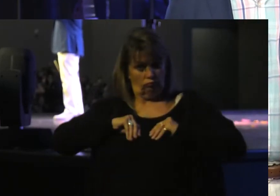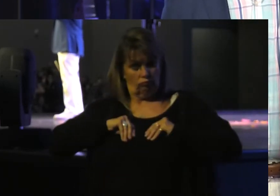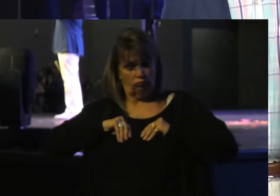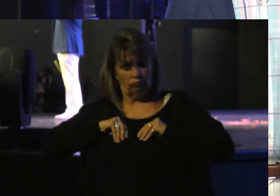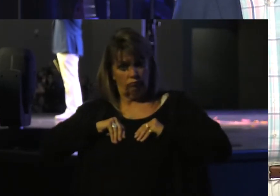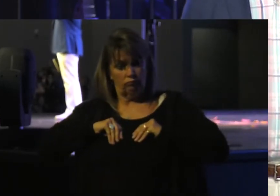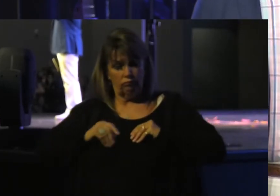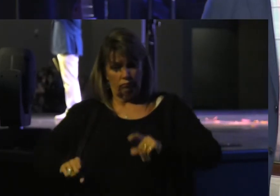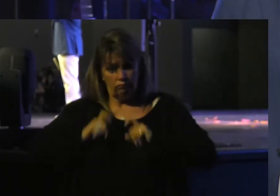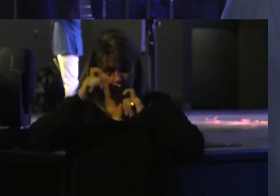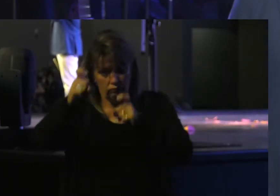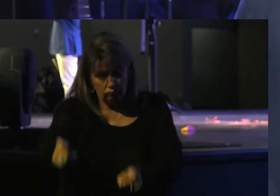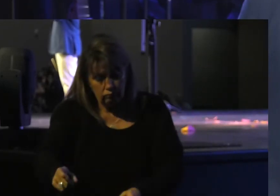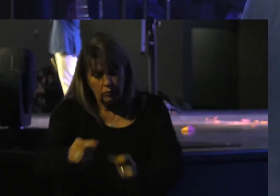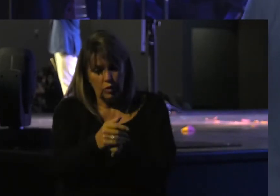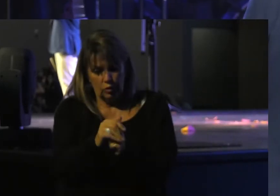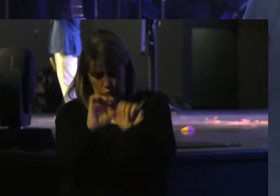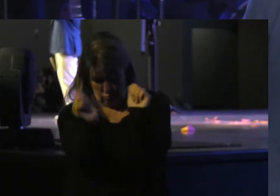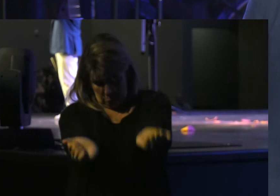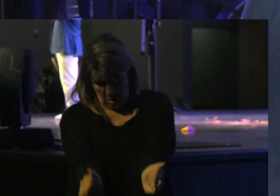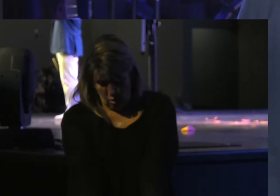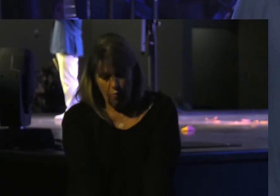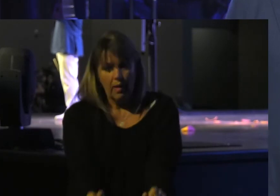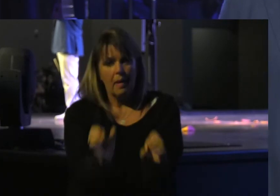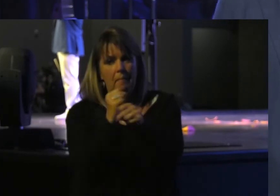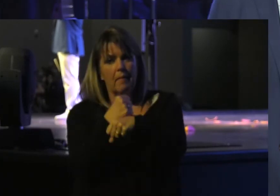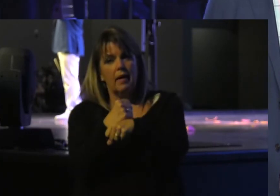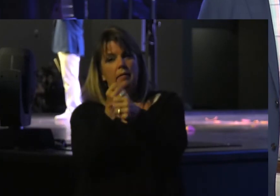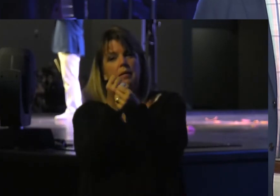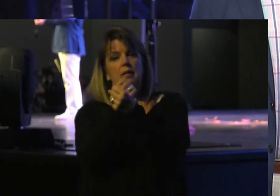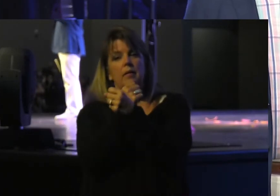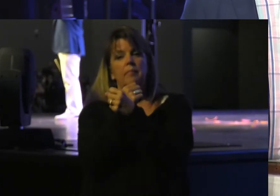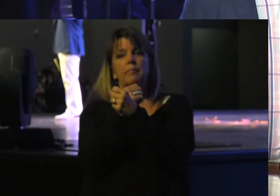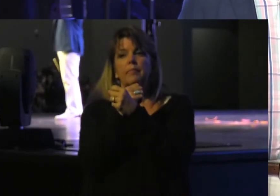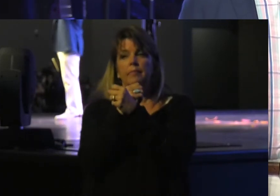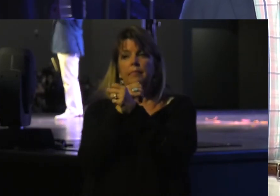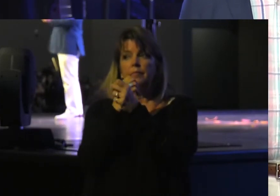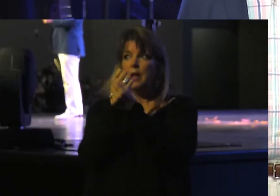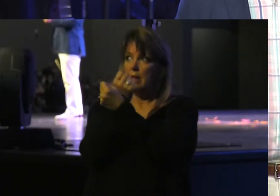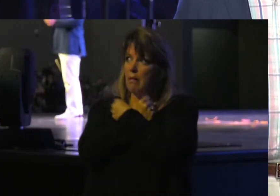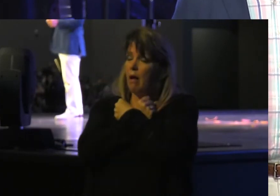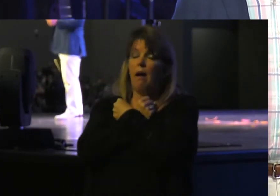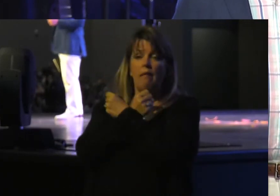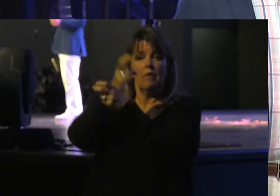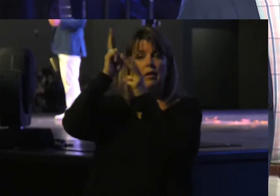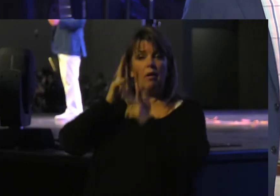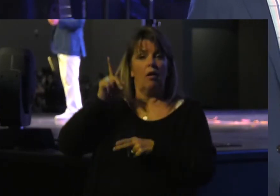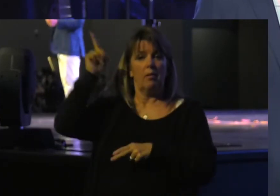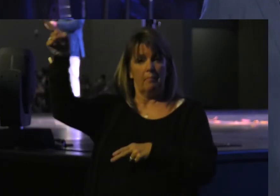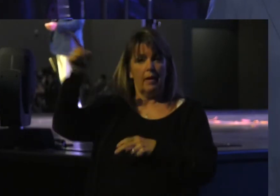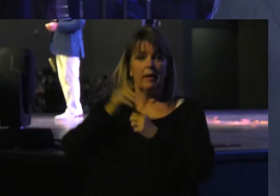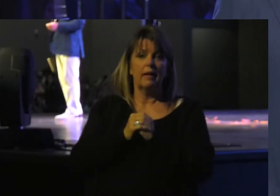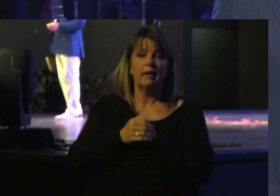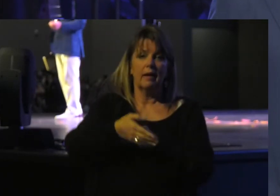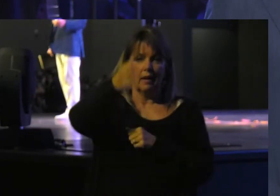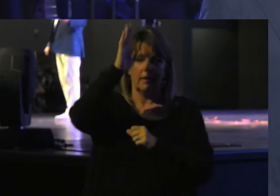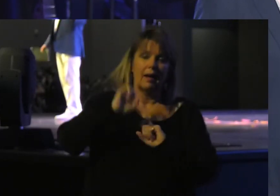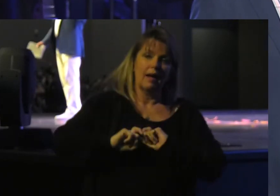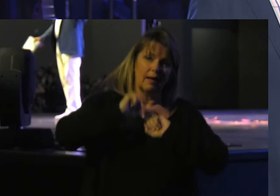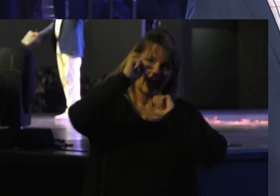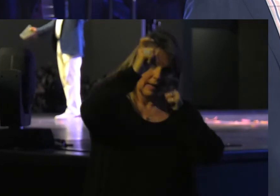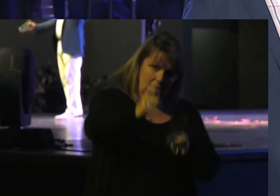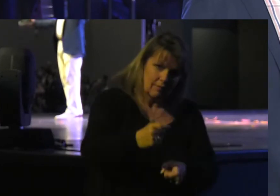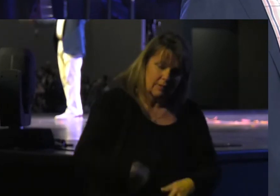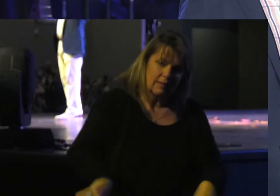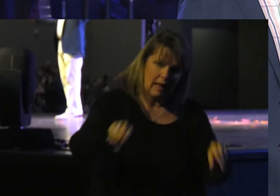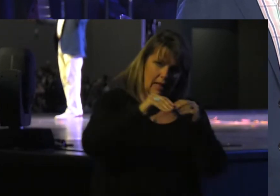Wife And Did You Mold Them To Love And Honor Me And Then When God Gives Us Extra And He's